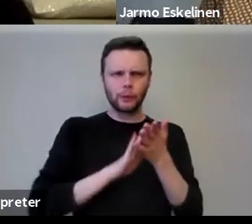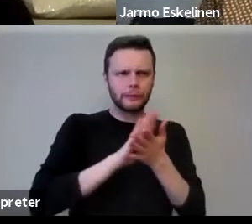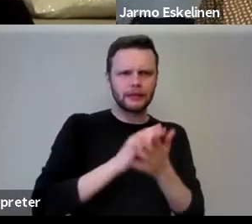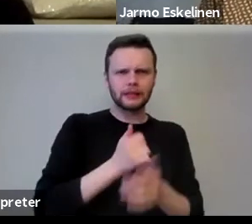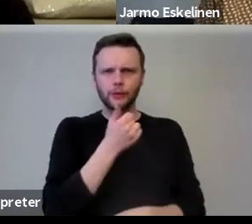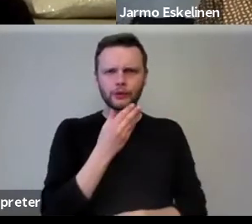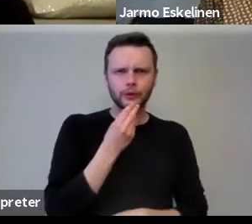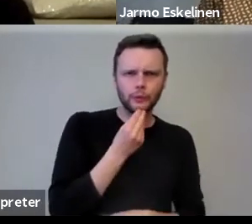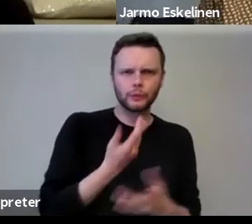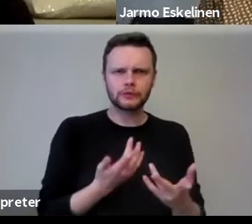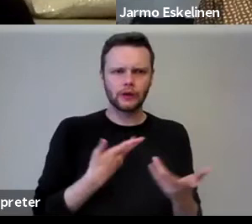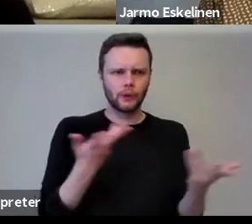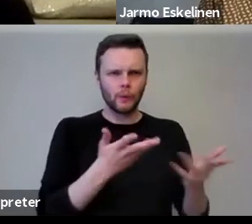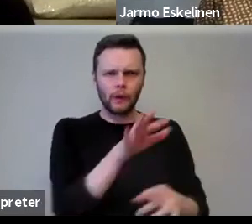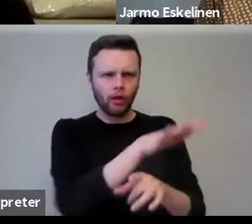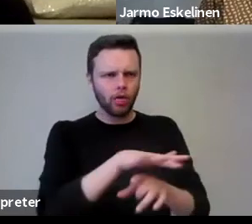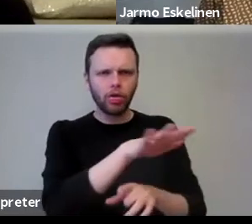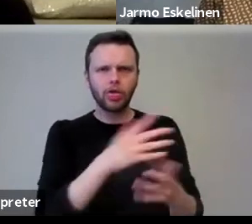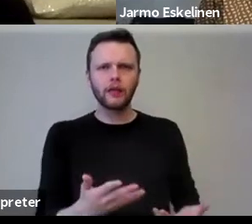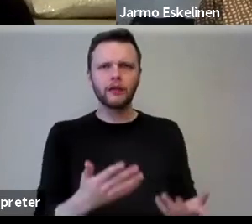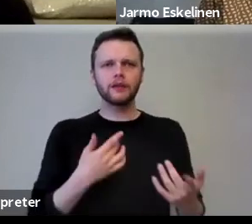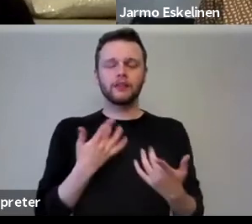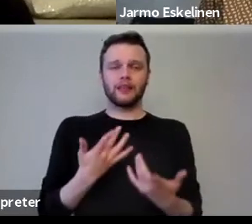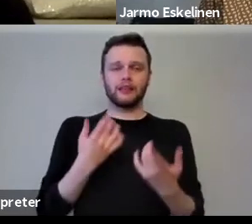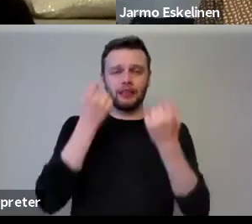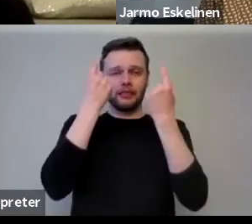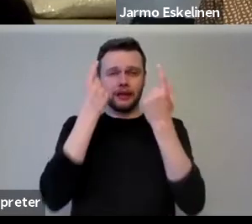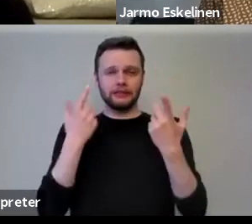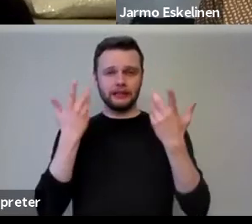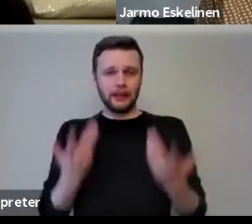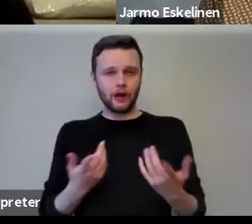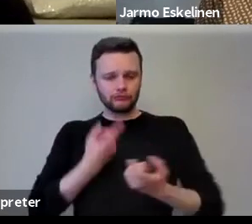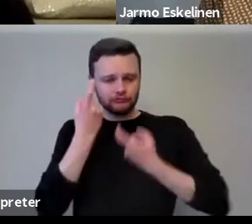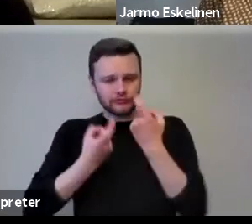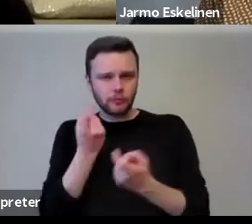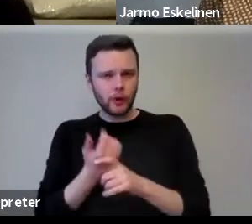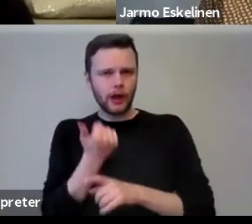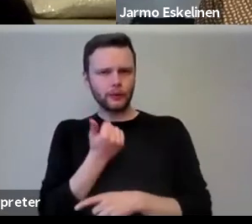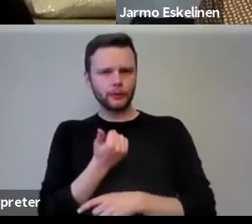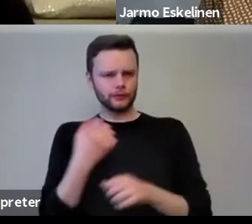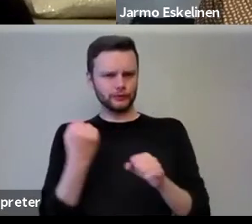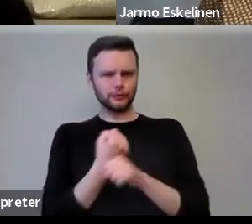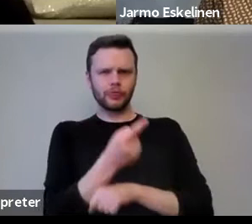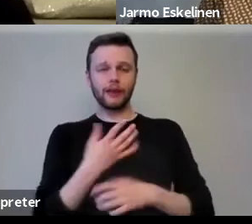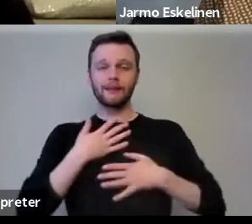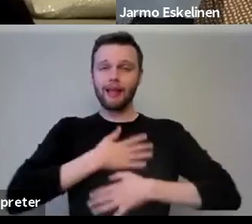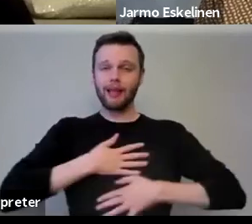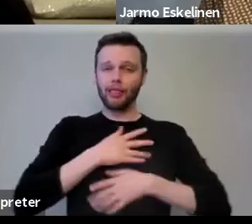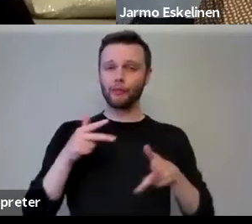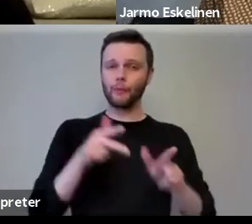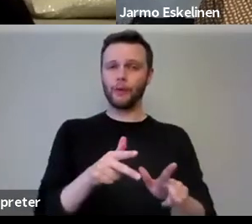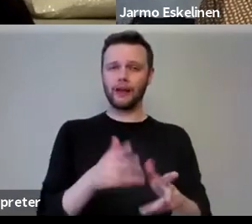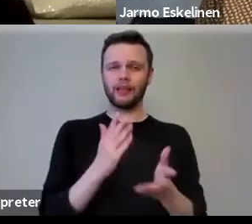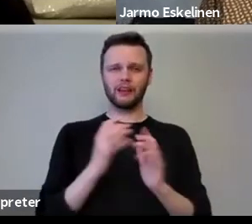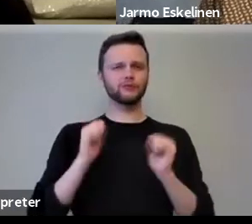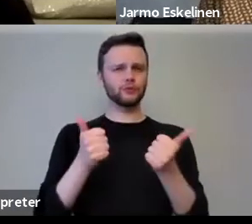uh, and, where it's sitting, uh, the idea that we're exploring how to be ethical in relation to the use of data is a really good